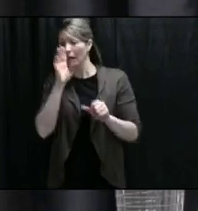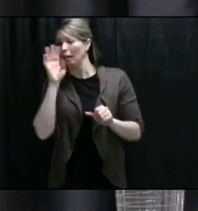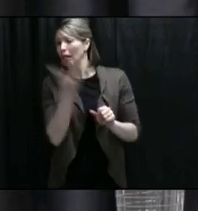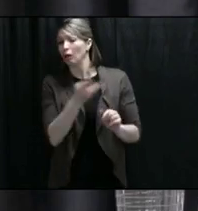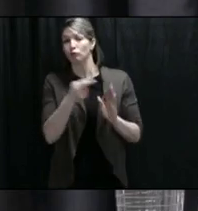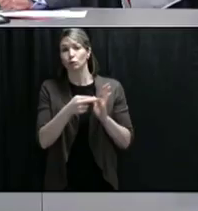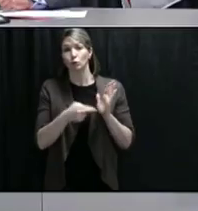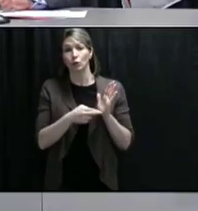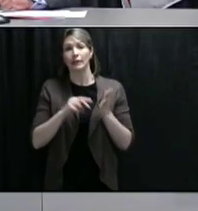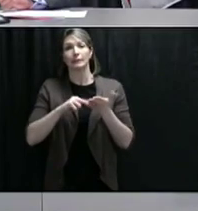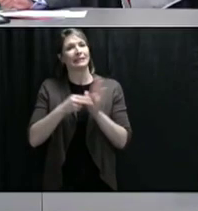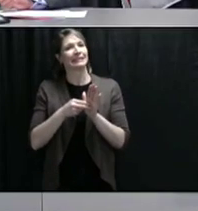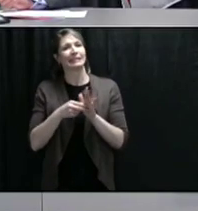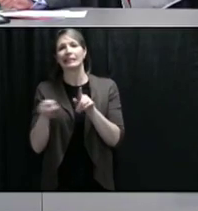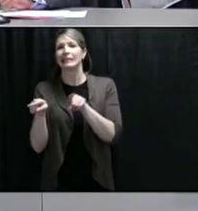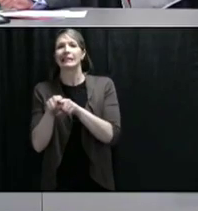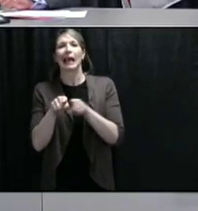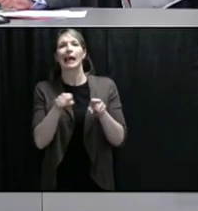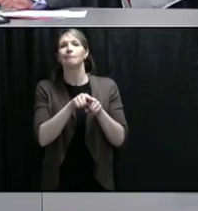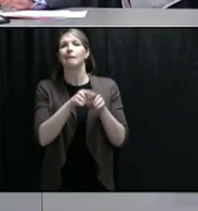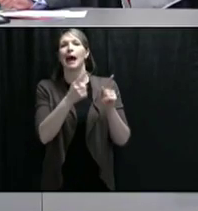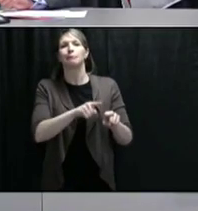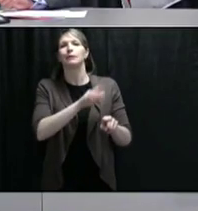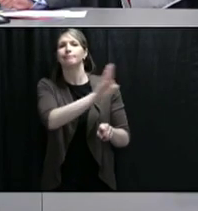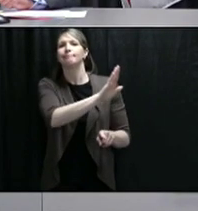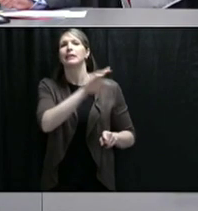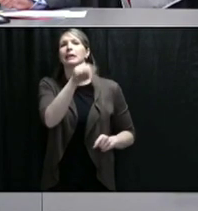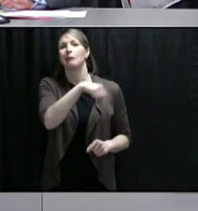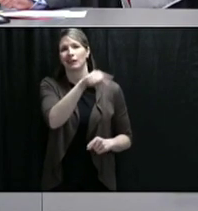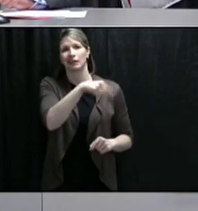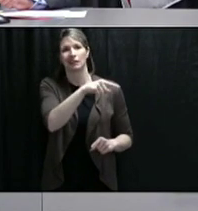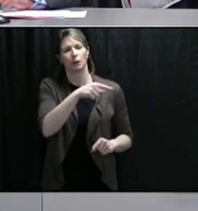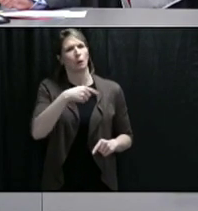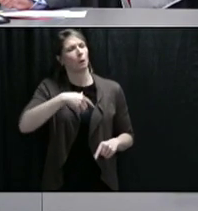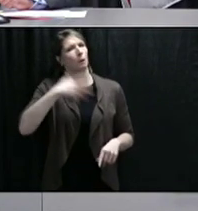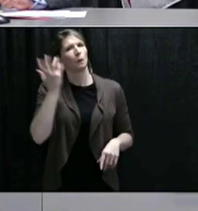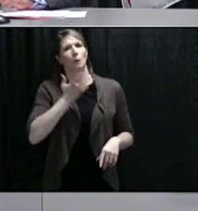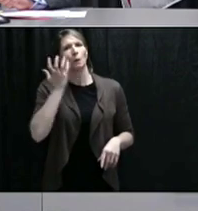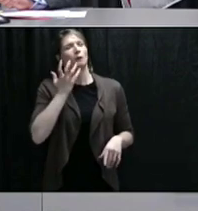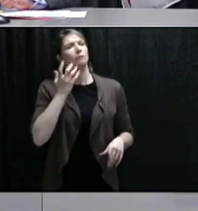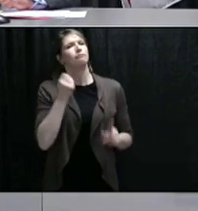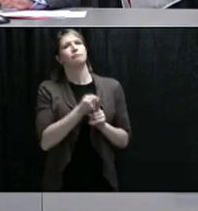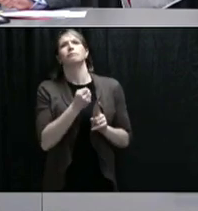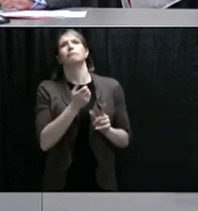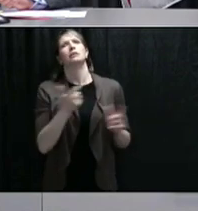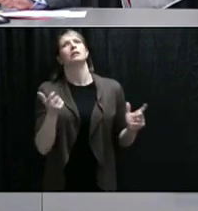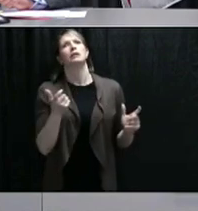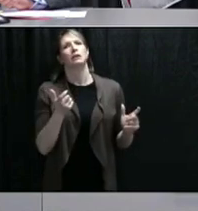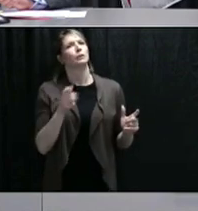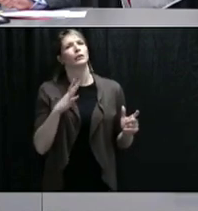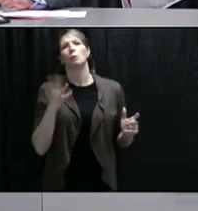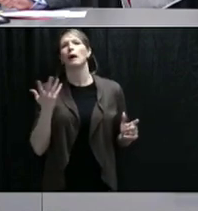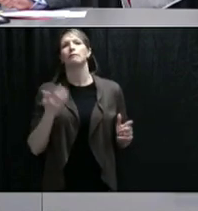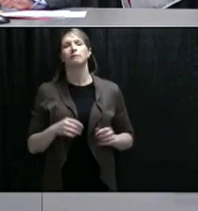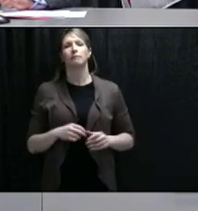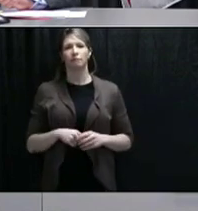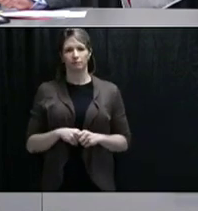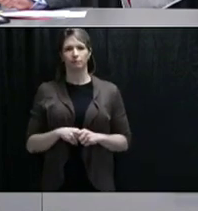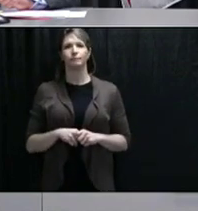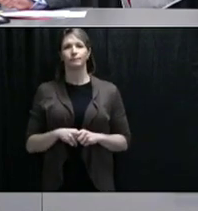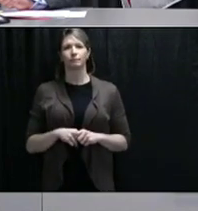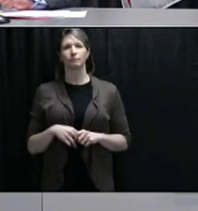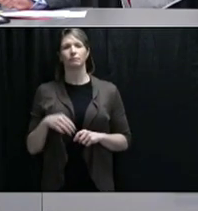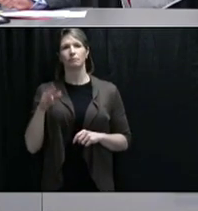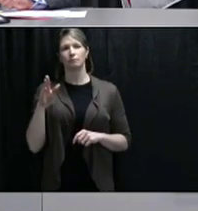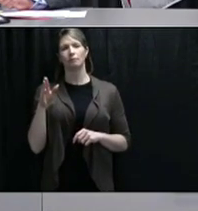All right. Thank you. And what were some of the signs that a surge is coming? You mentioned we might see a pickup of cases, and then we can